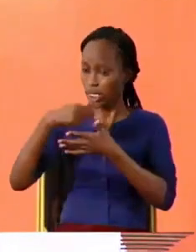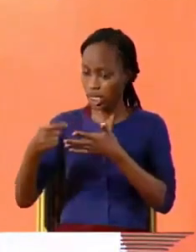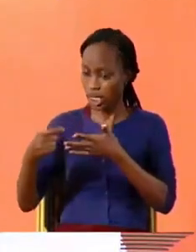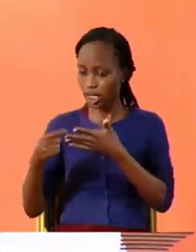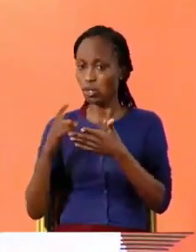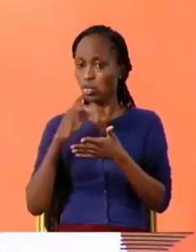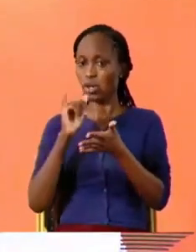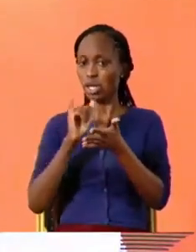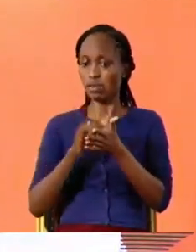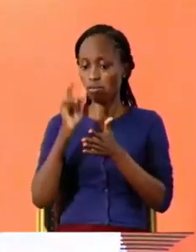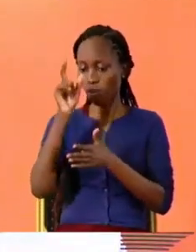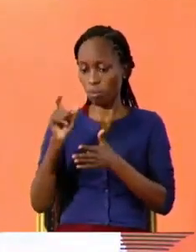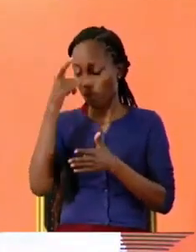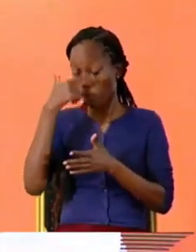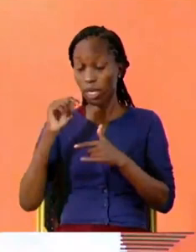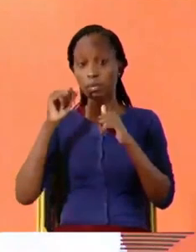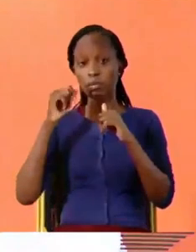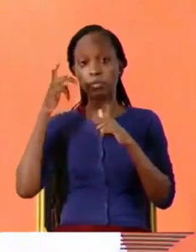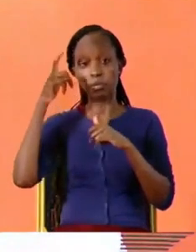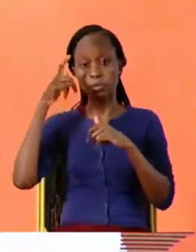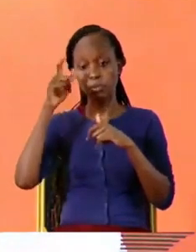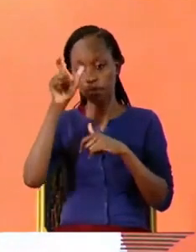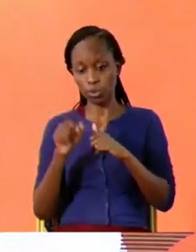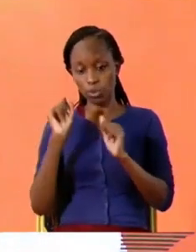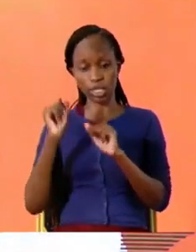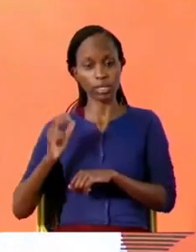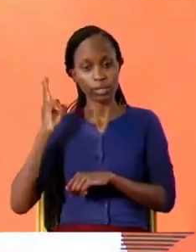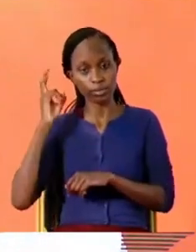seeing the pictures you could do something like that